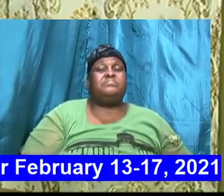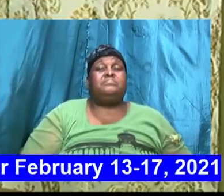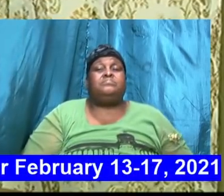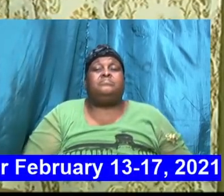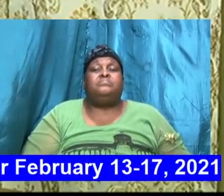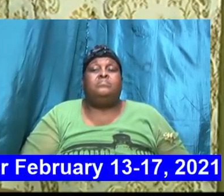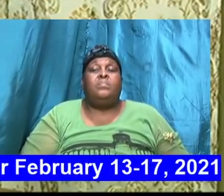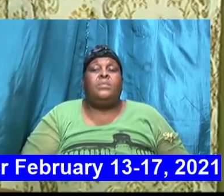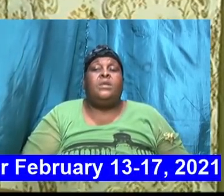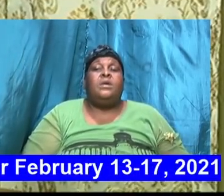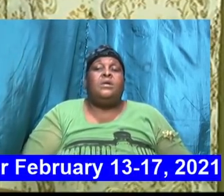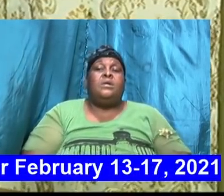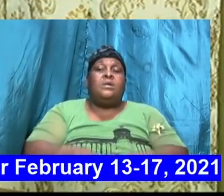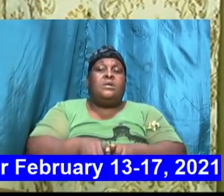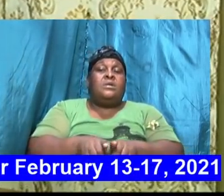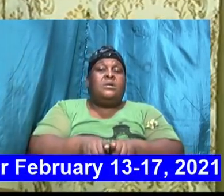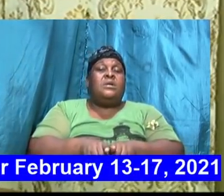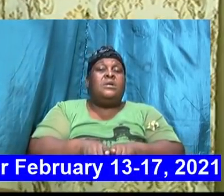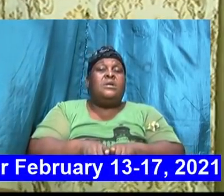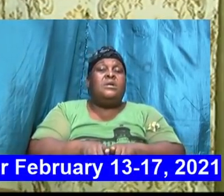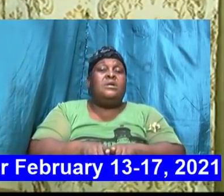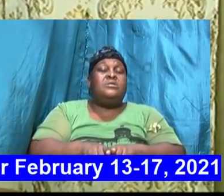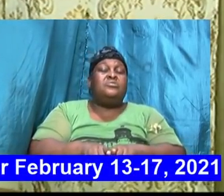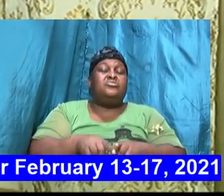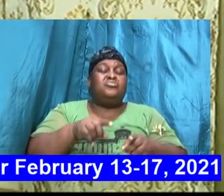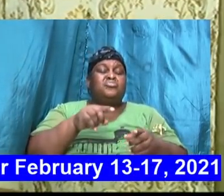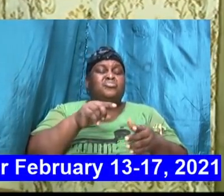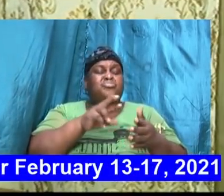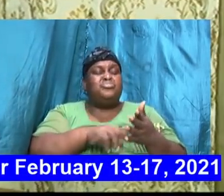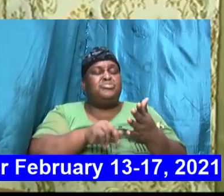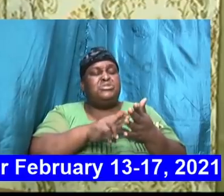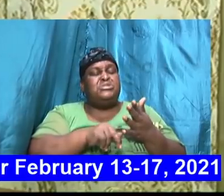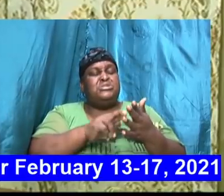but as we jump down into Genesis chapter 16